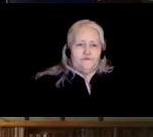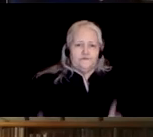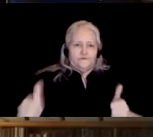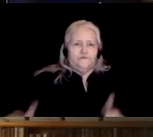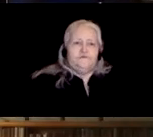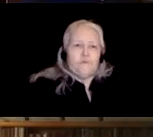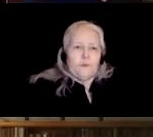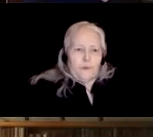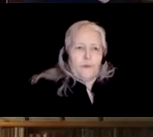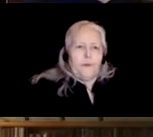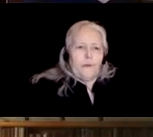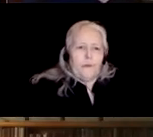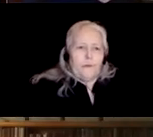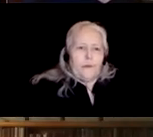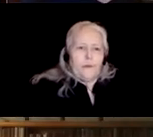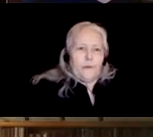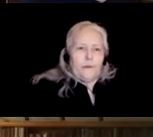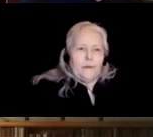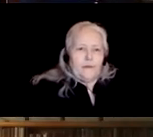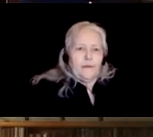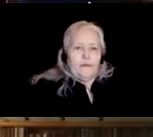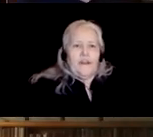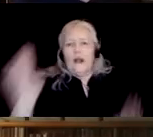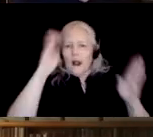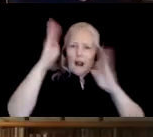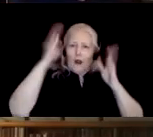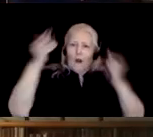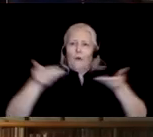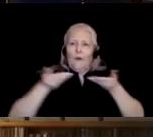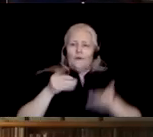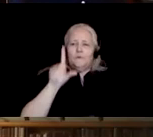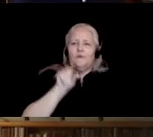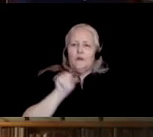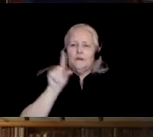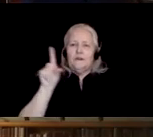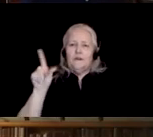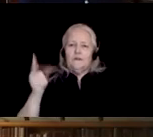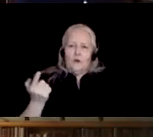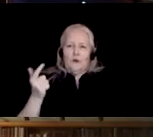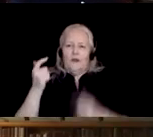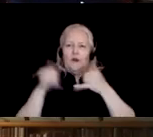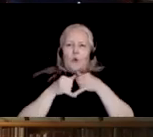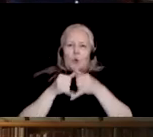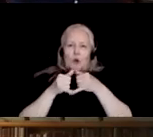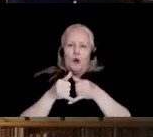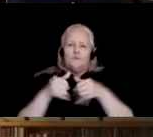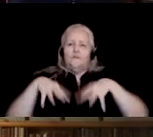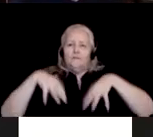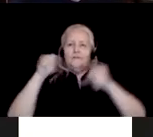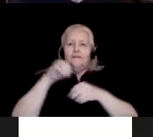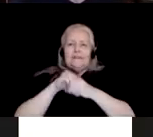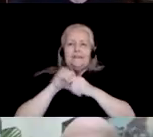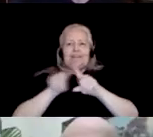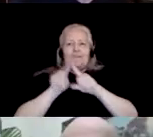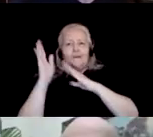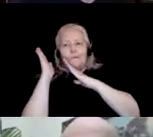Okay, cool. So once again, welcome to the 2020 awards ceremony held in bedrooms, living rooms, and hopefully